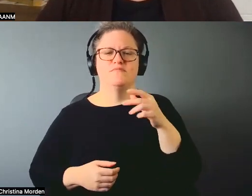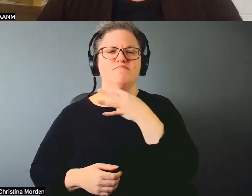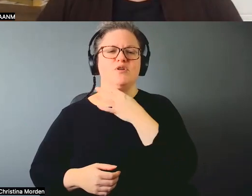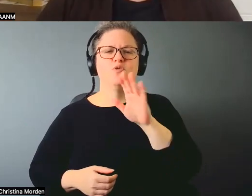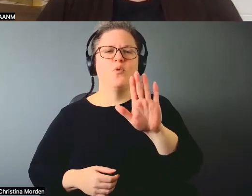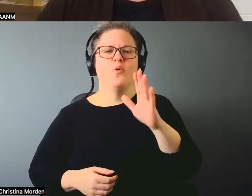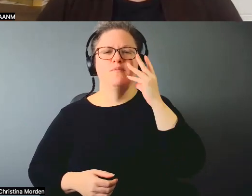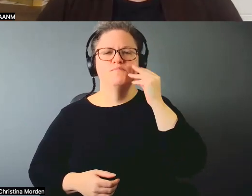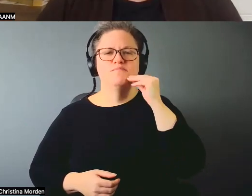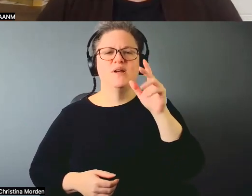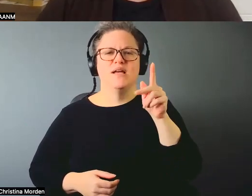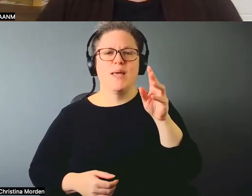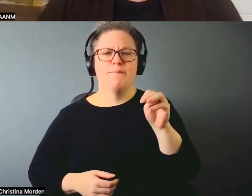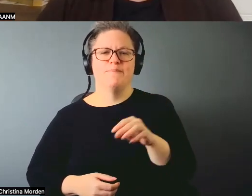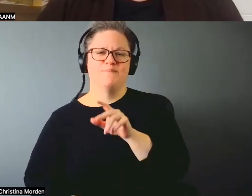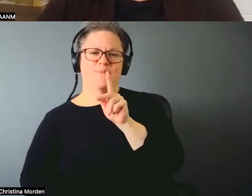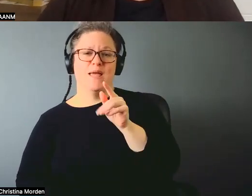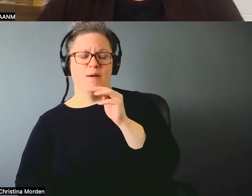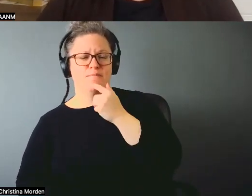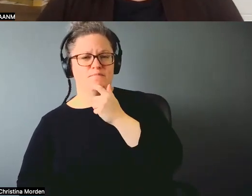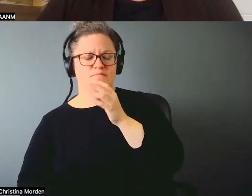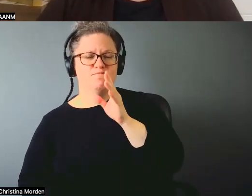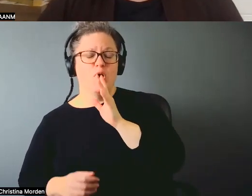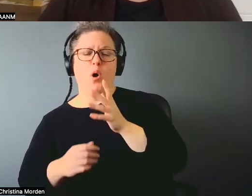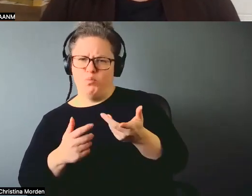That's really interesting. so glad you're telling me this.